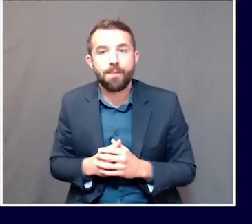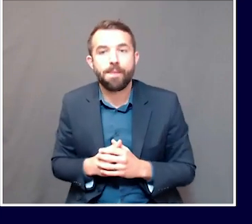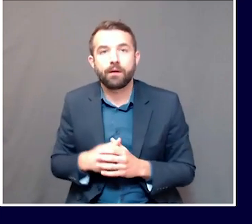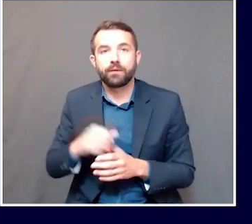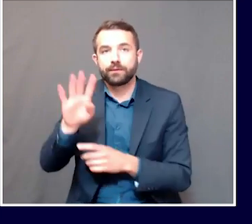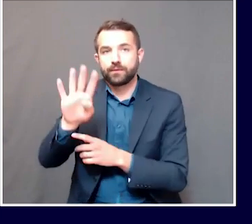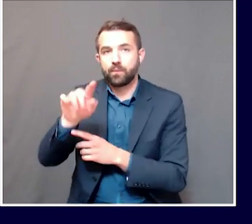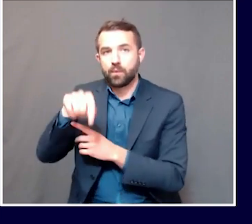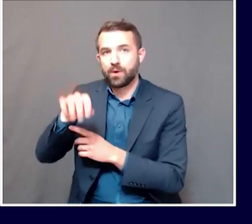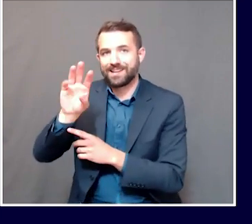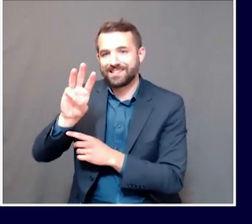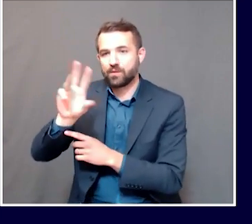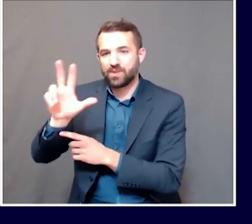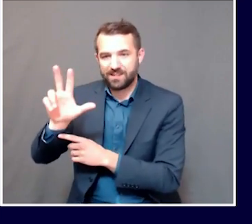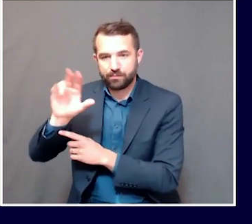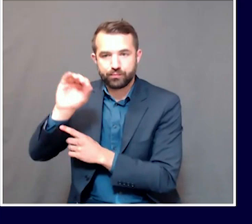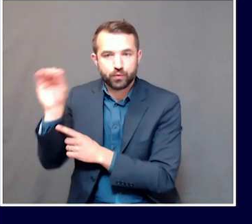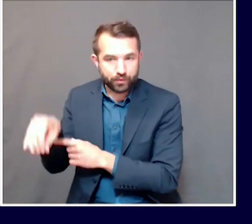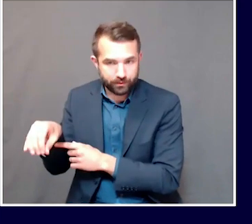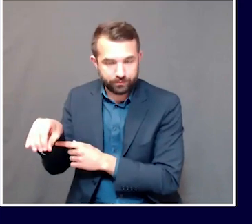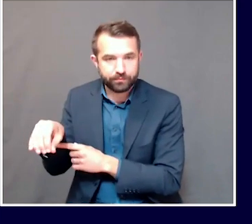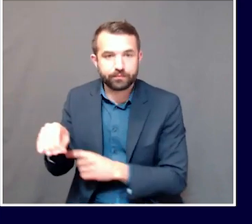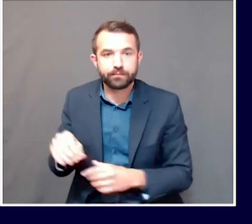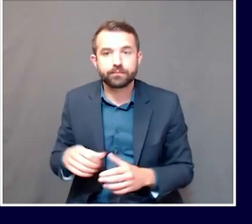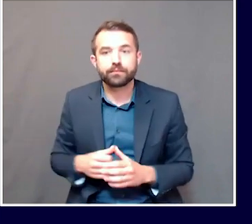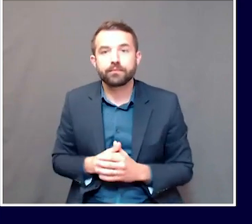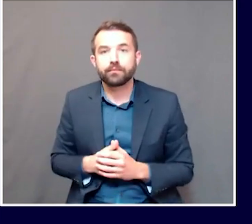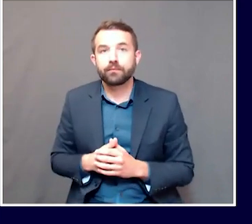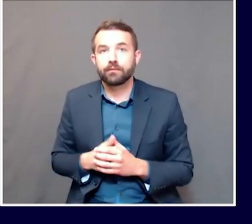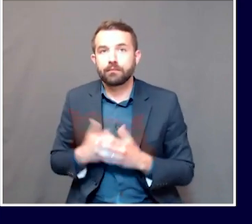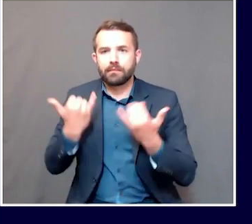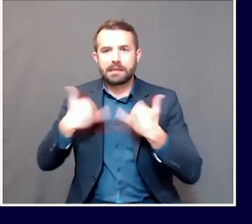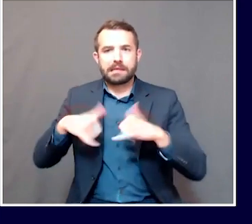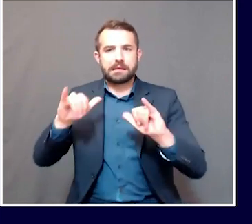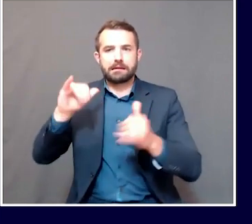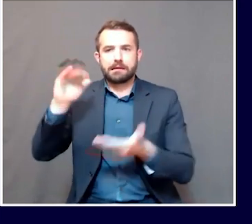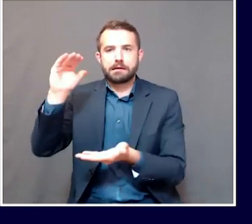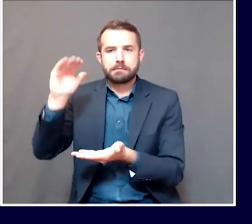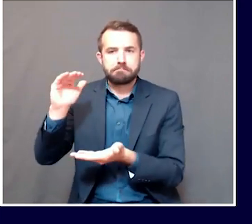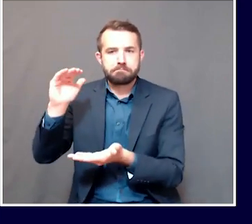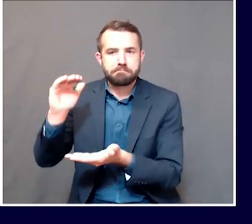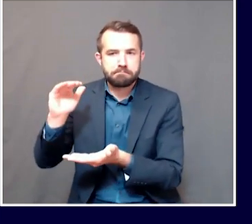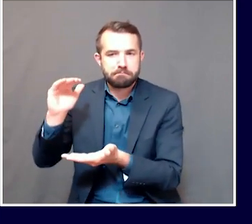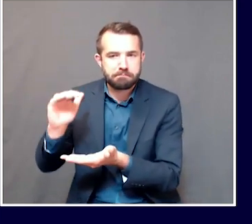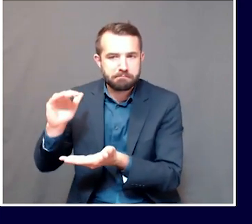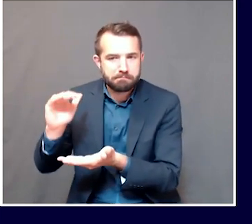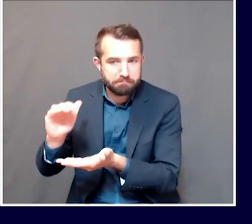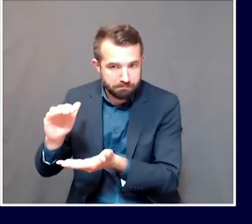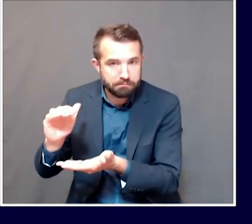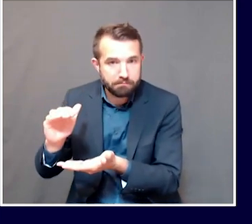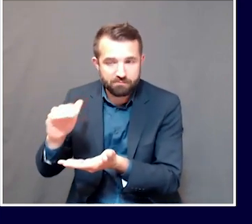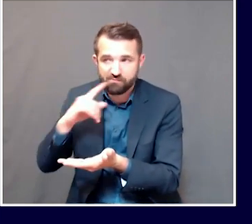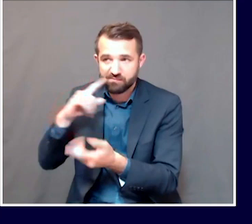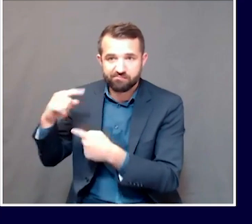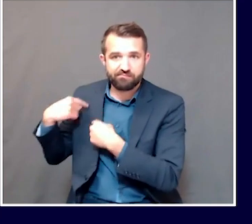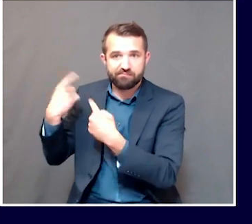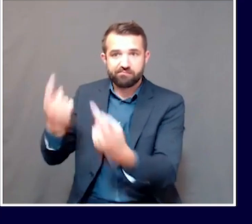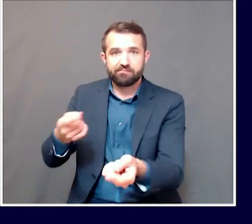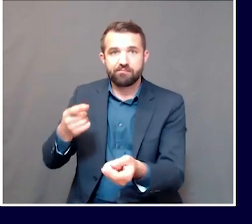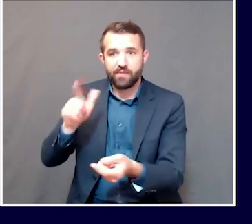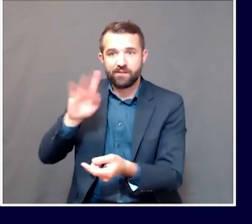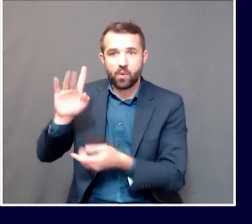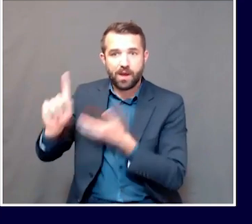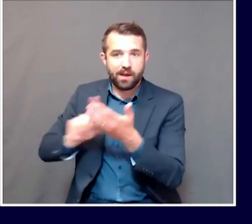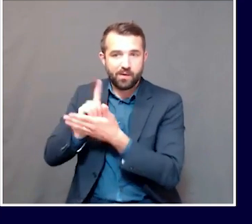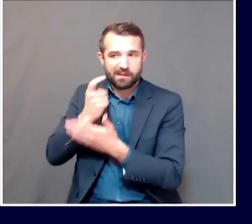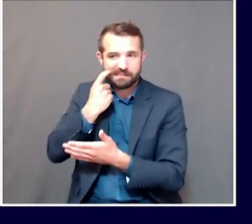.63 percent, continuing to trend downward. Just in the past 24 hours, there have